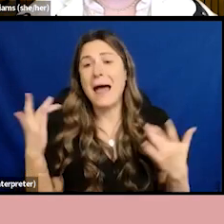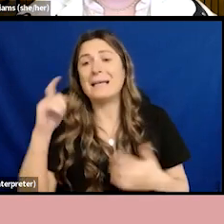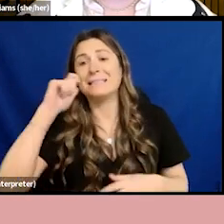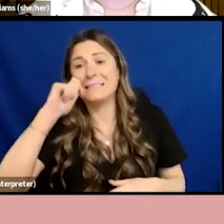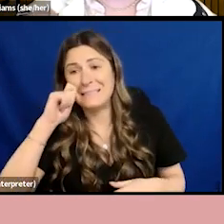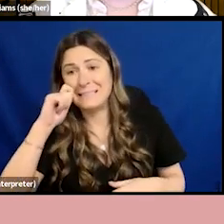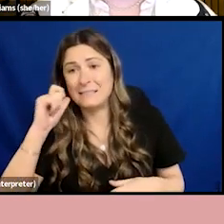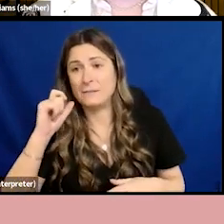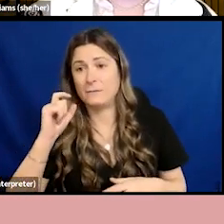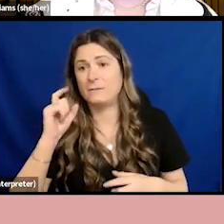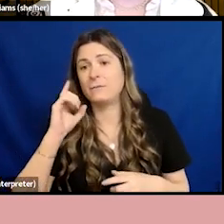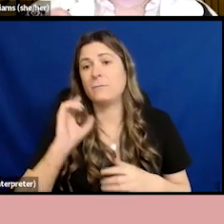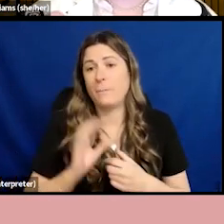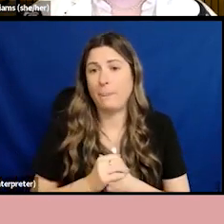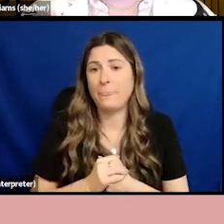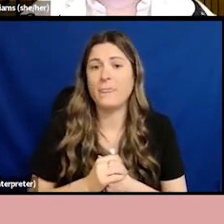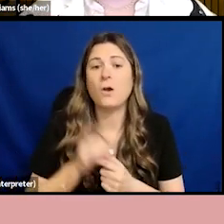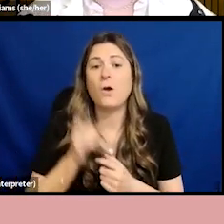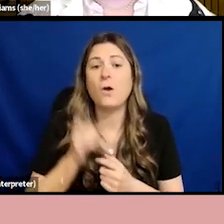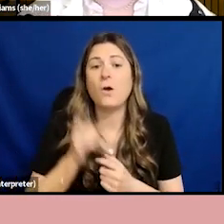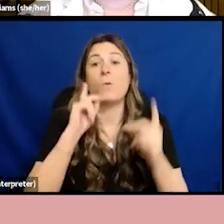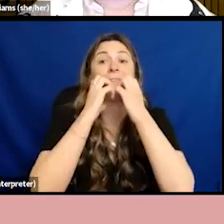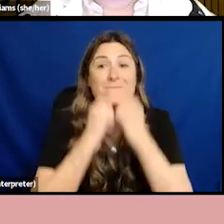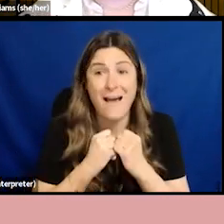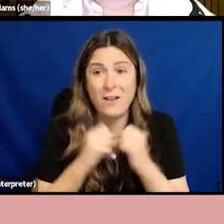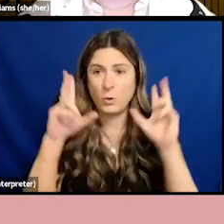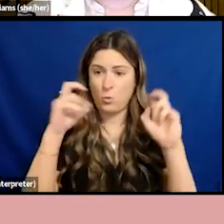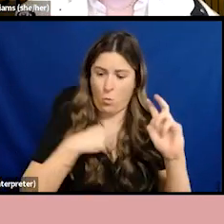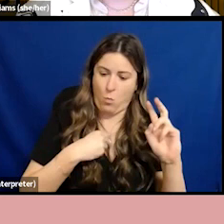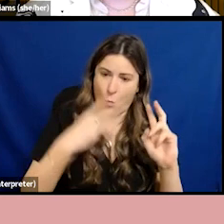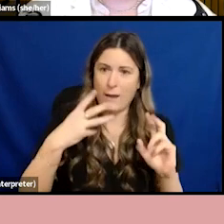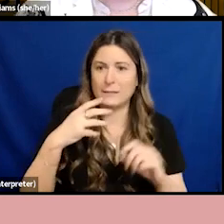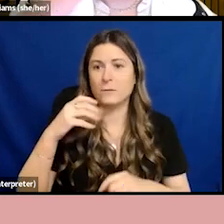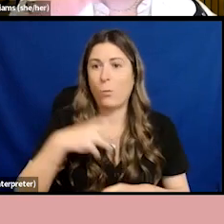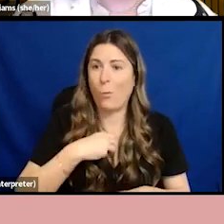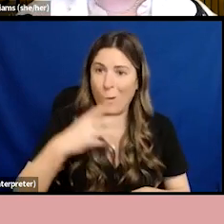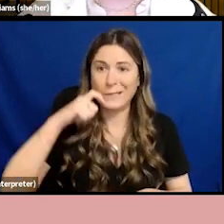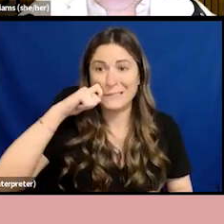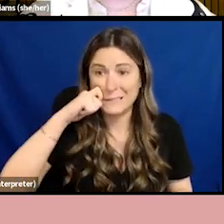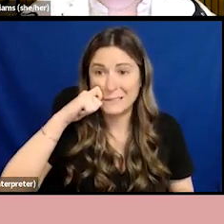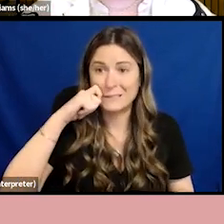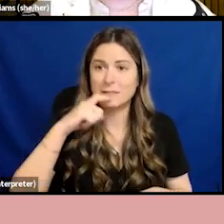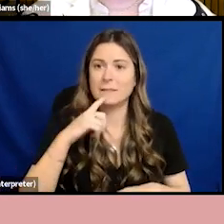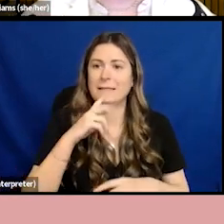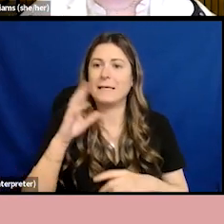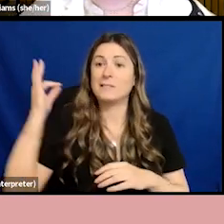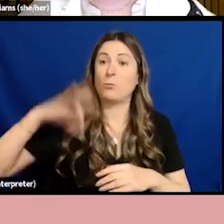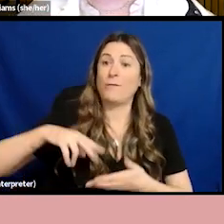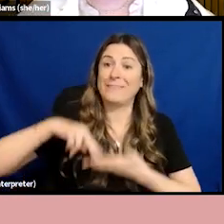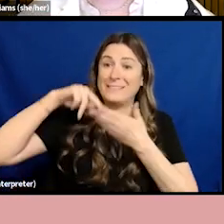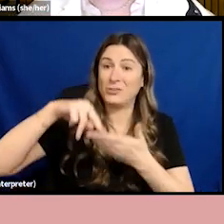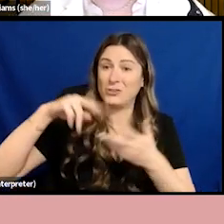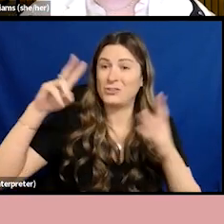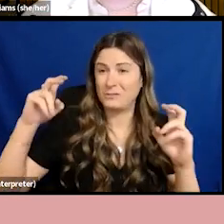that uplifts and values whiteness, this is an advantage. This is a privilege. It shouldn't be, and none of these other things should be either,